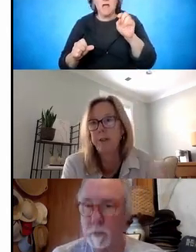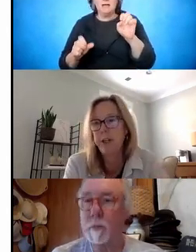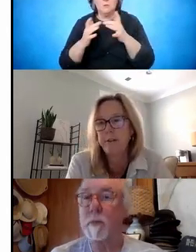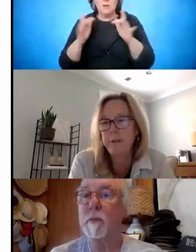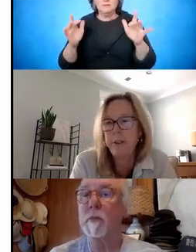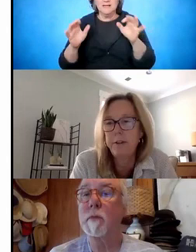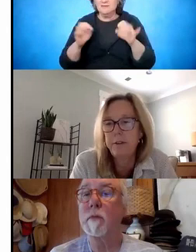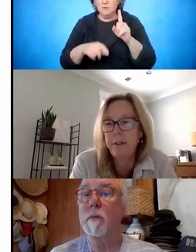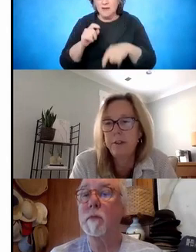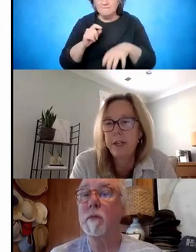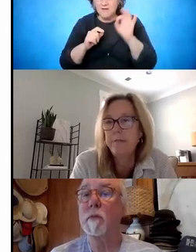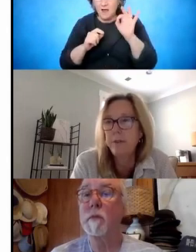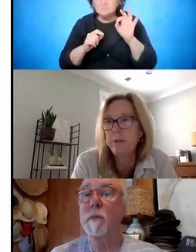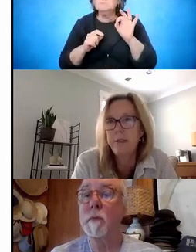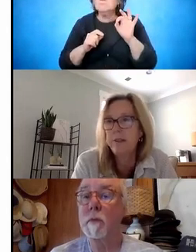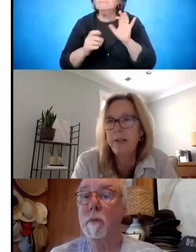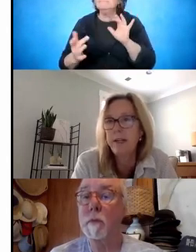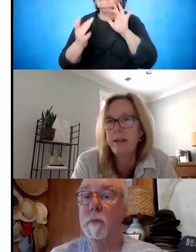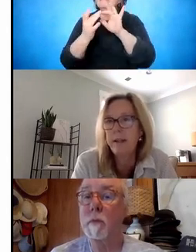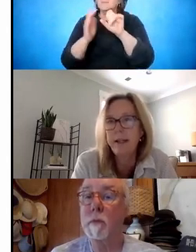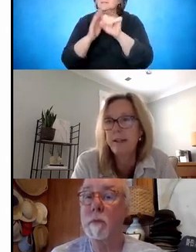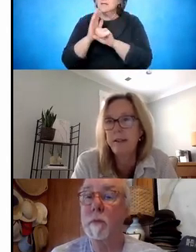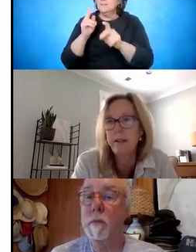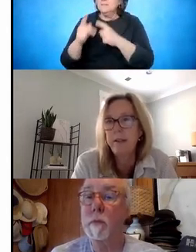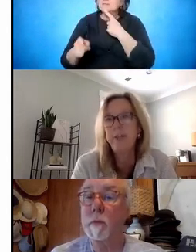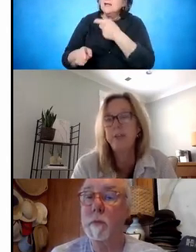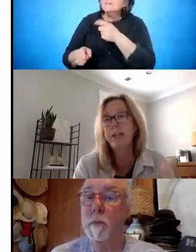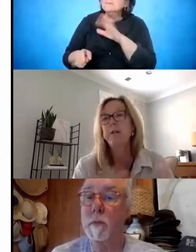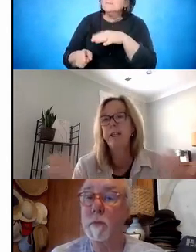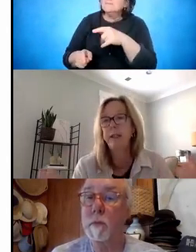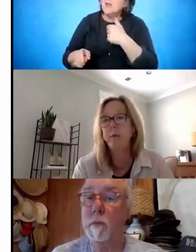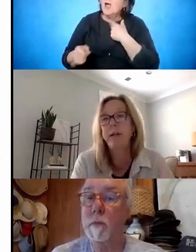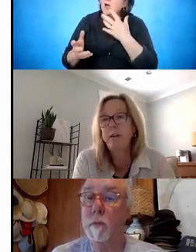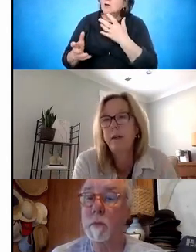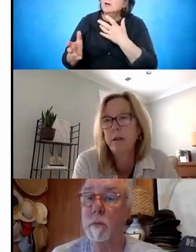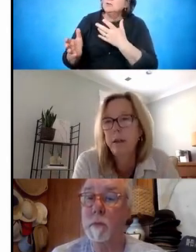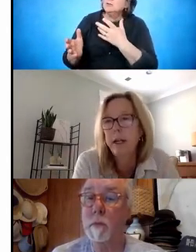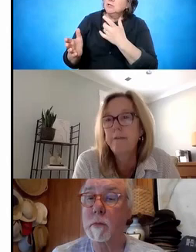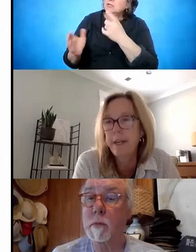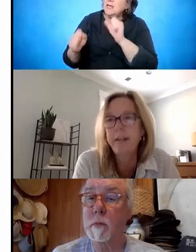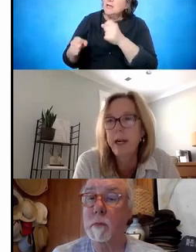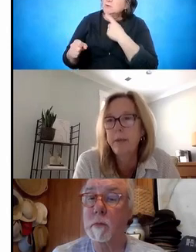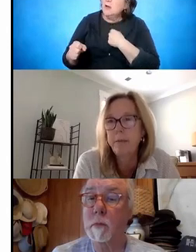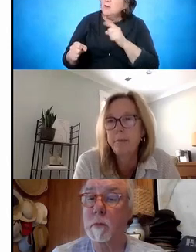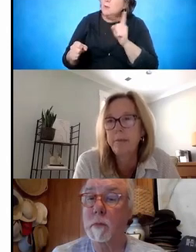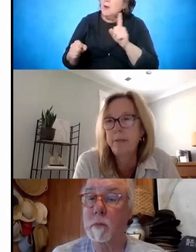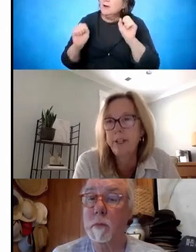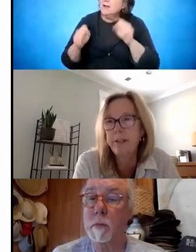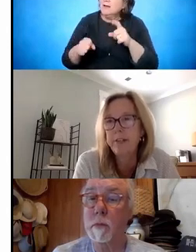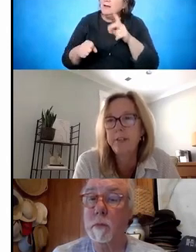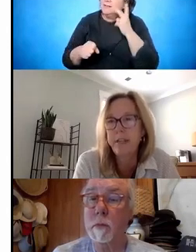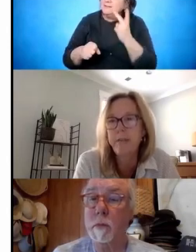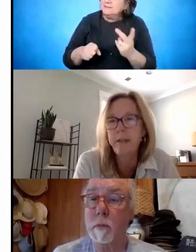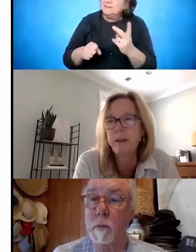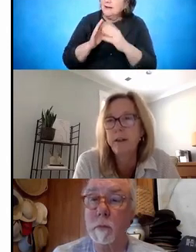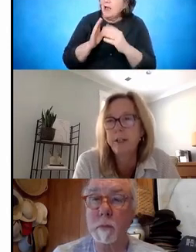always reach out to your state folks and just say, I'd like to, you know, direct to me where I can find a copy. But reach out